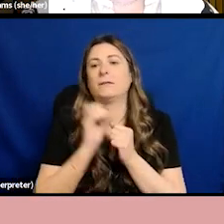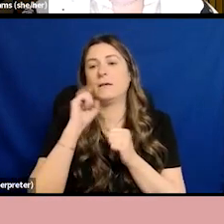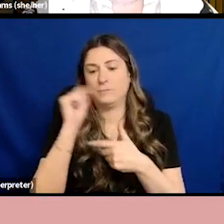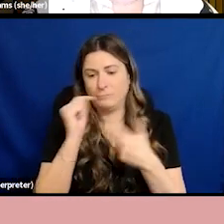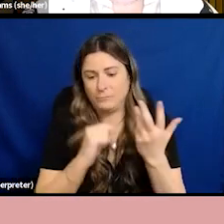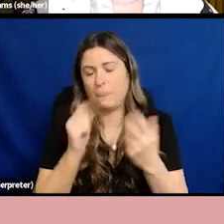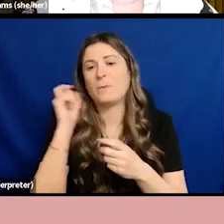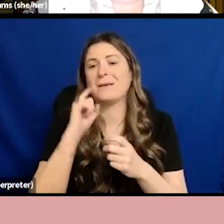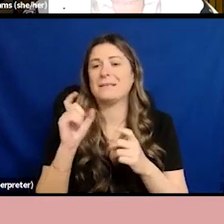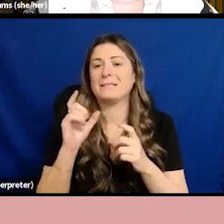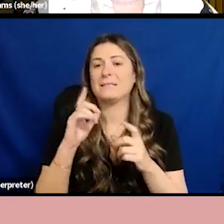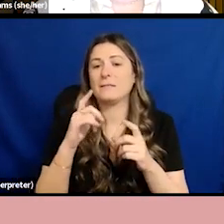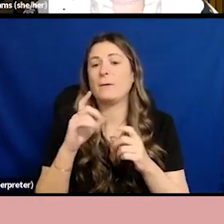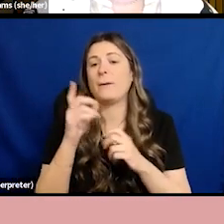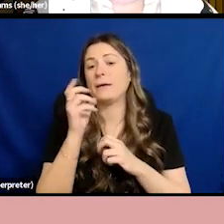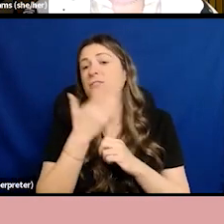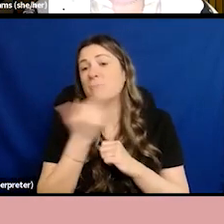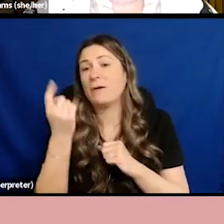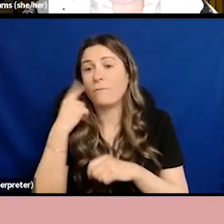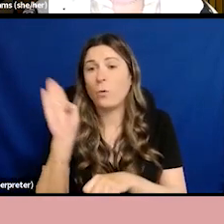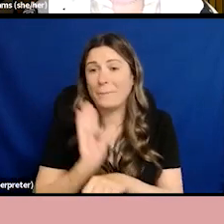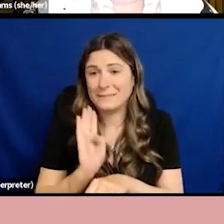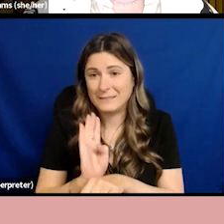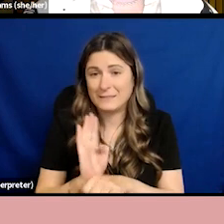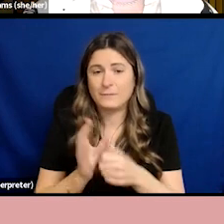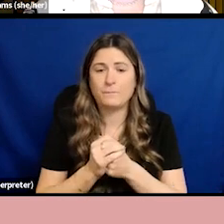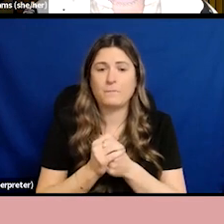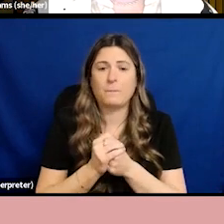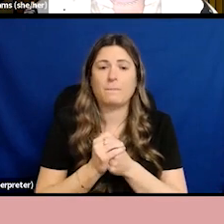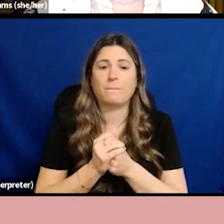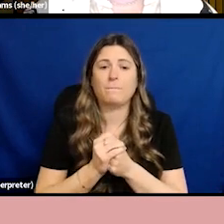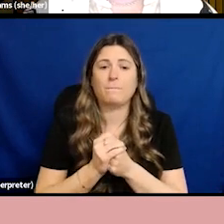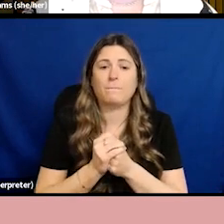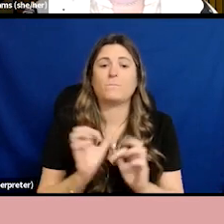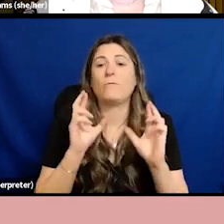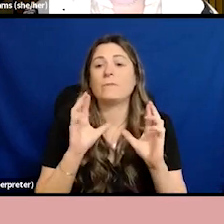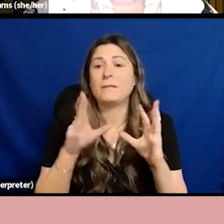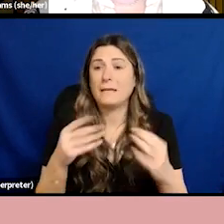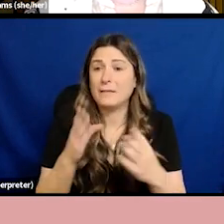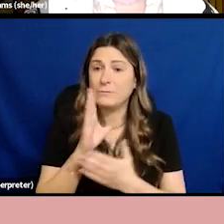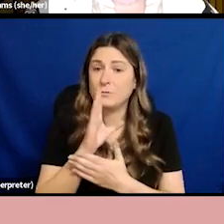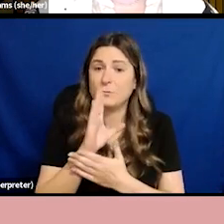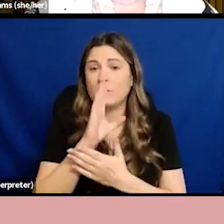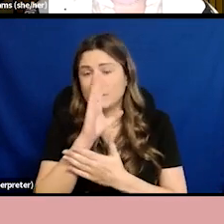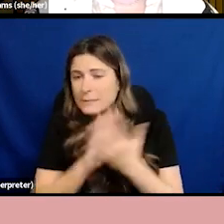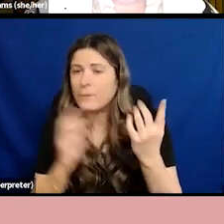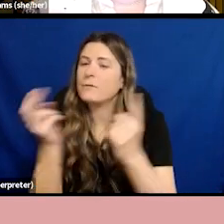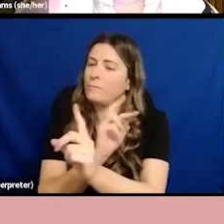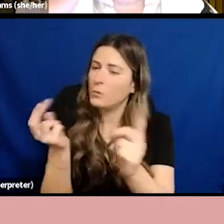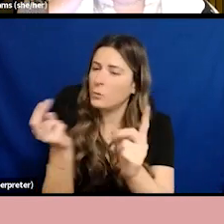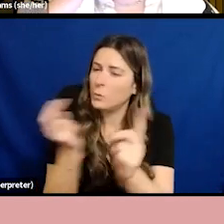So hopefully that's given you some insight into one small area of what we're working with and why things aren't working.